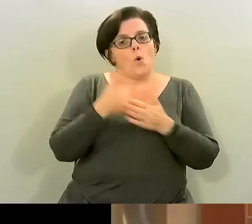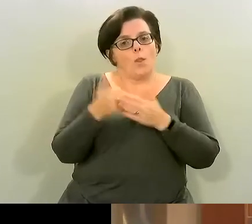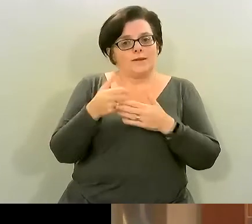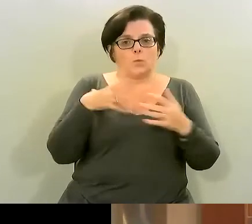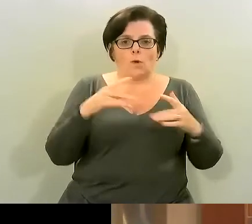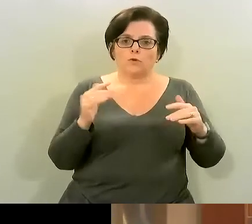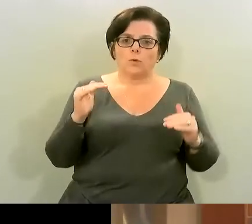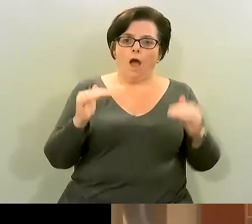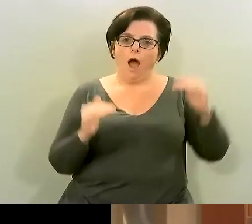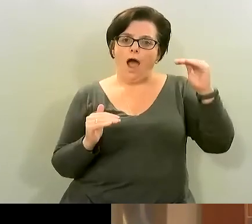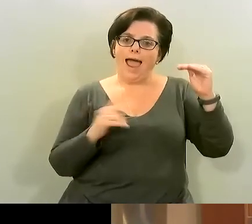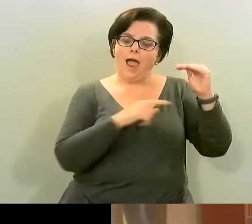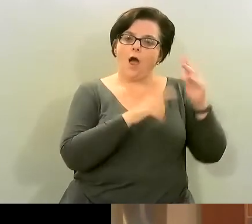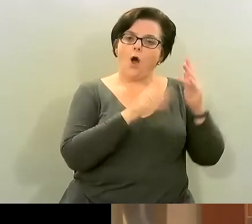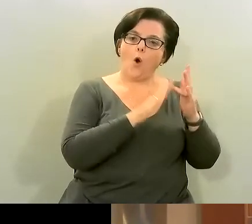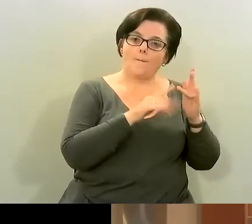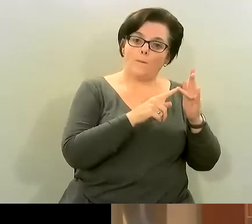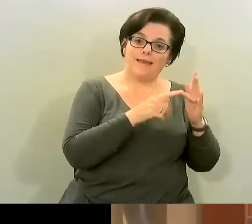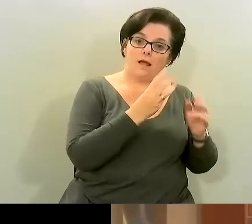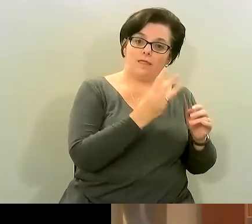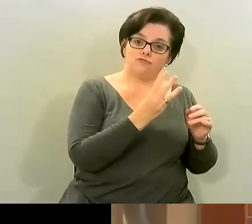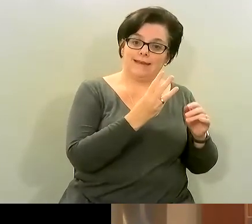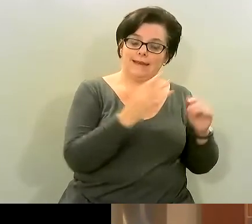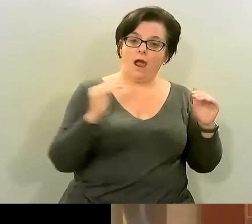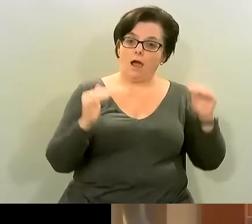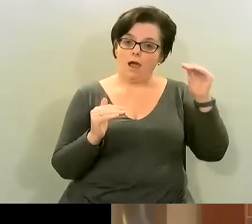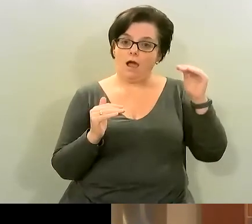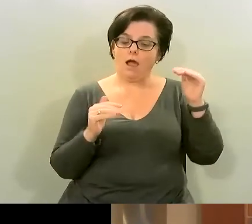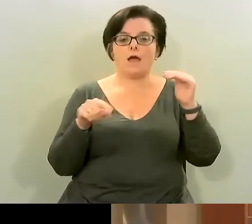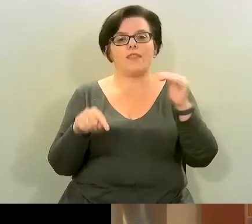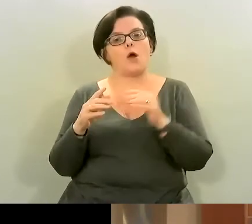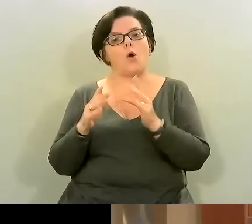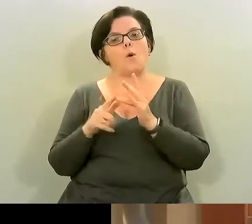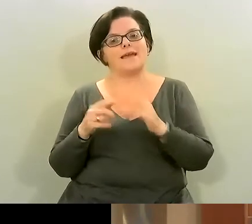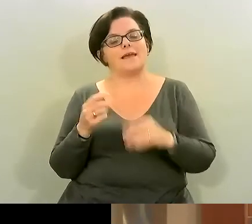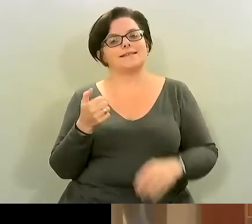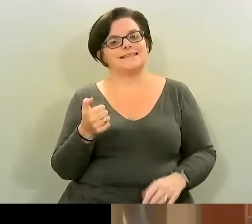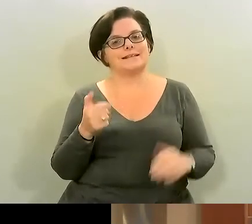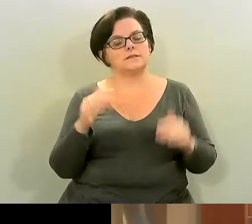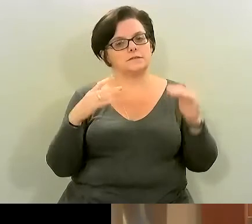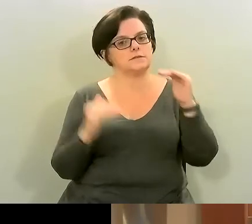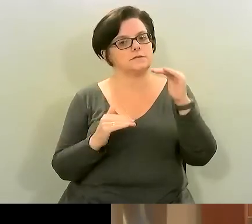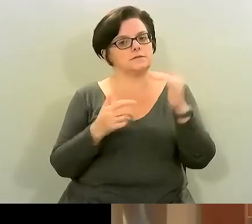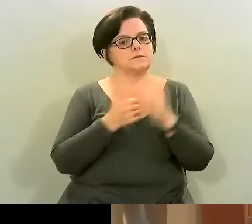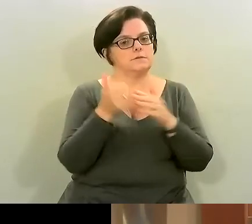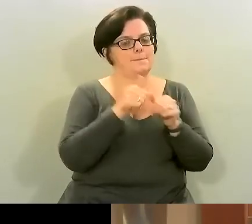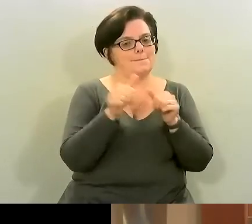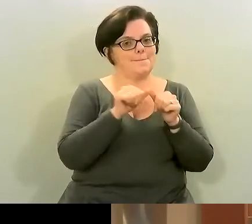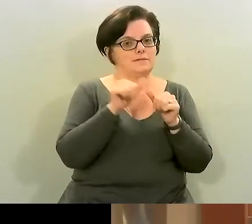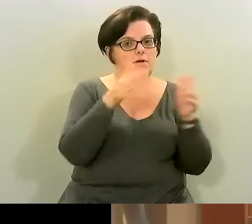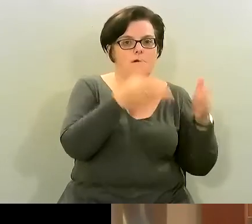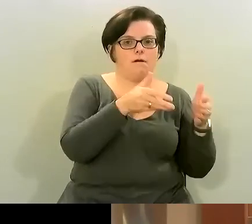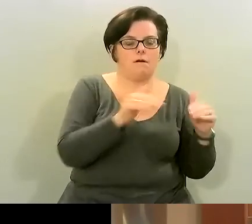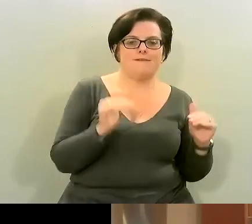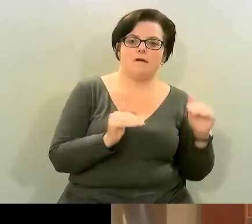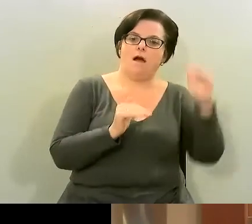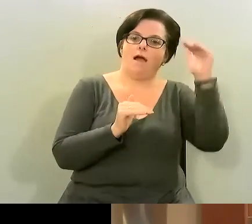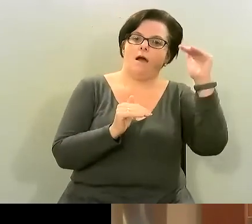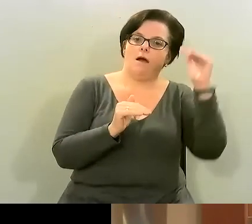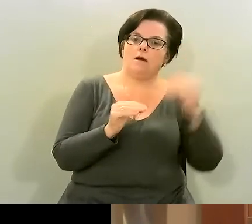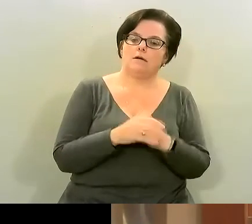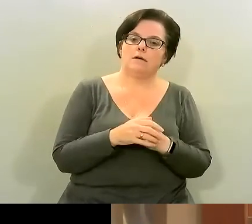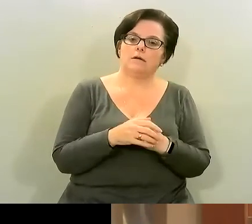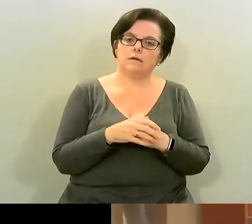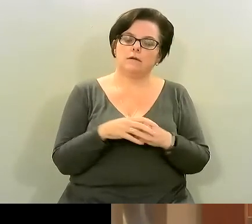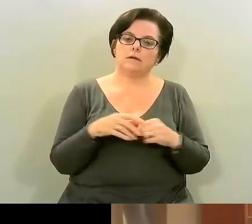-6 fats that's the same thing with unhealthy oils like certain vegetables or highly processed oils can change